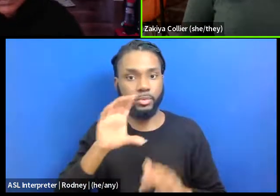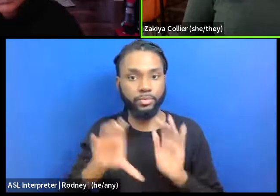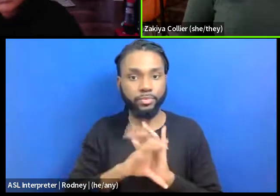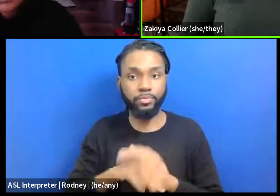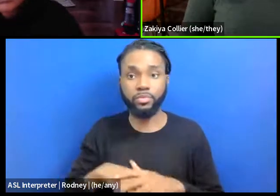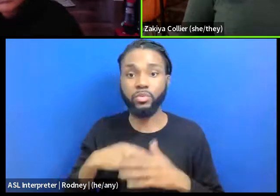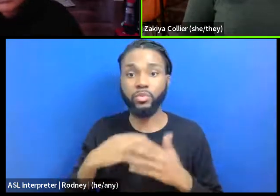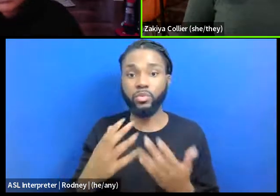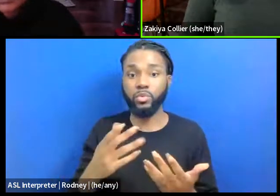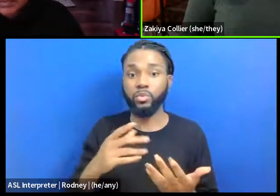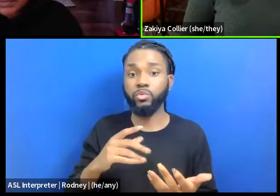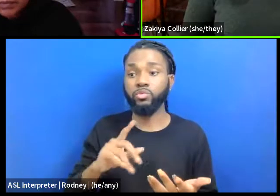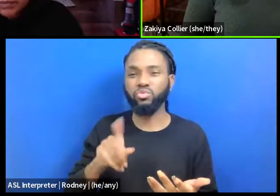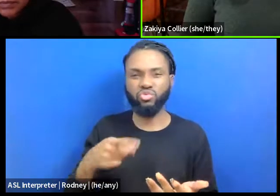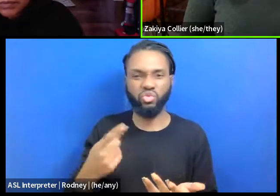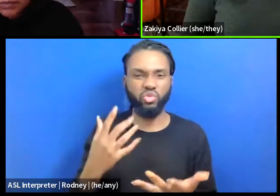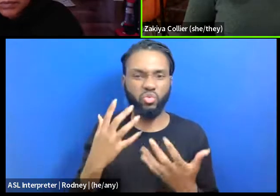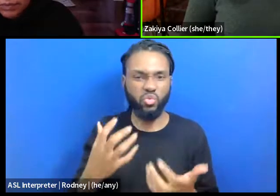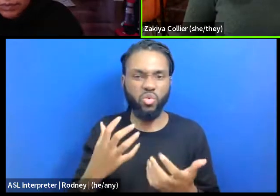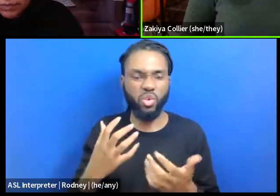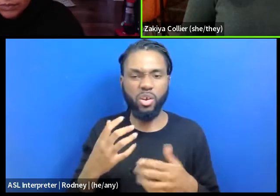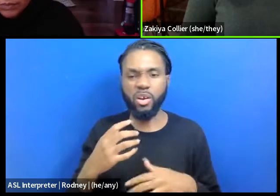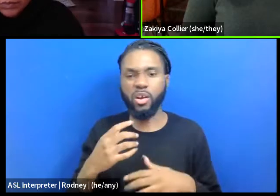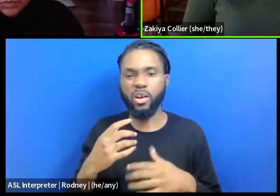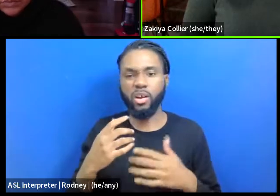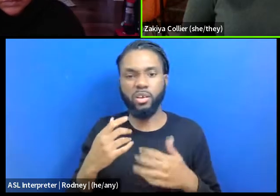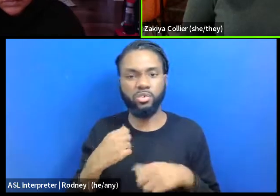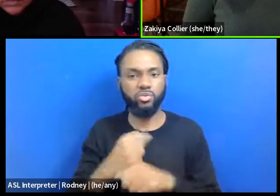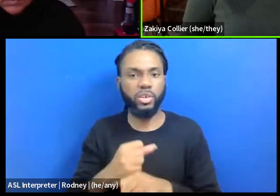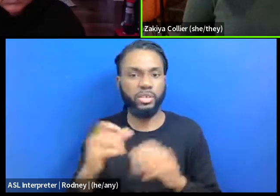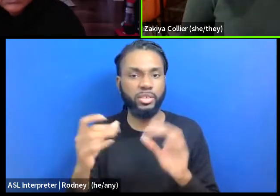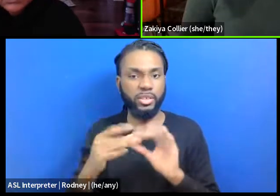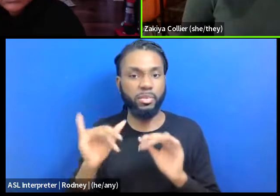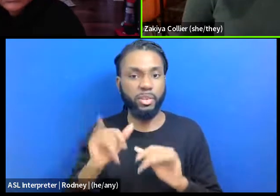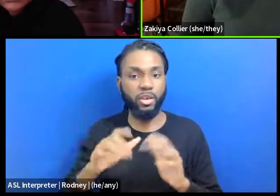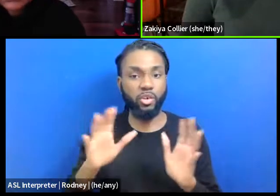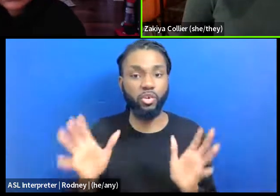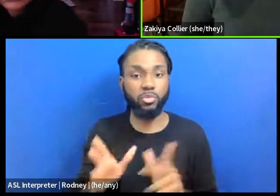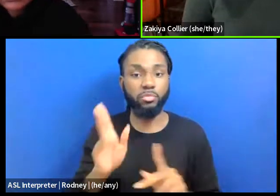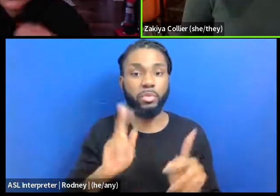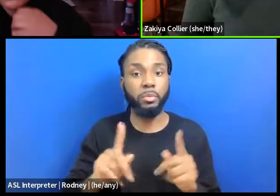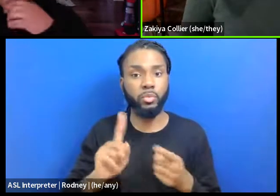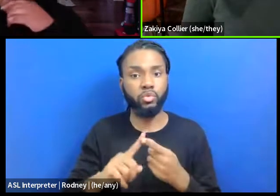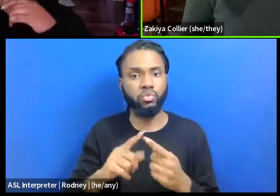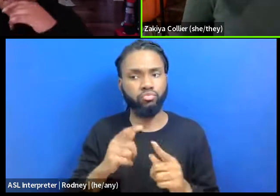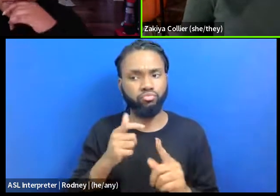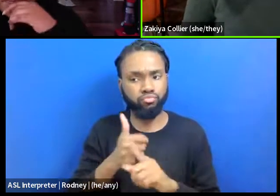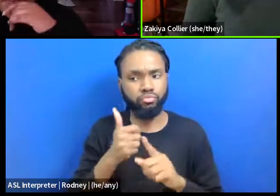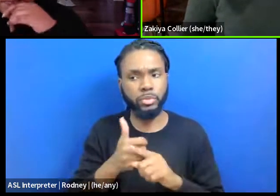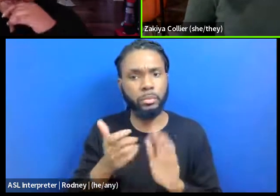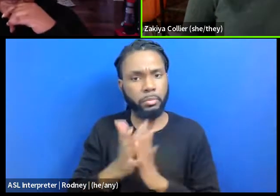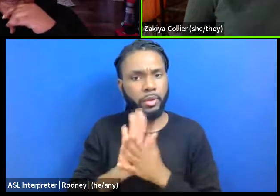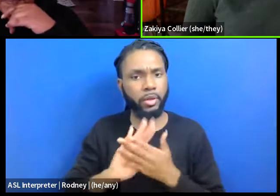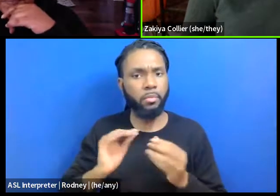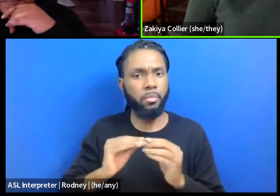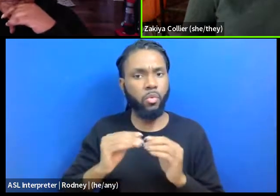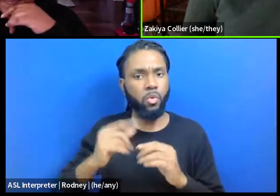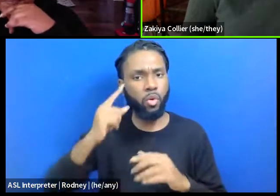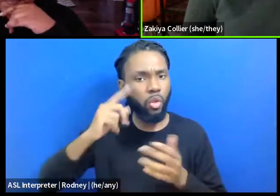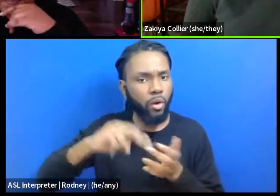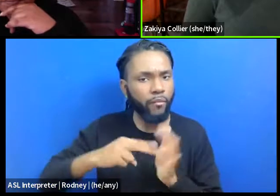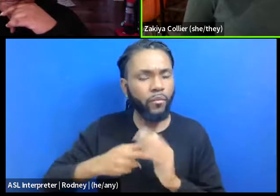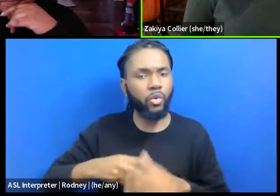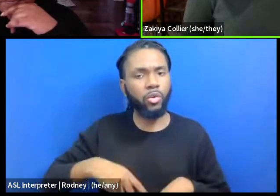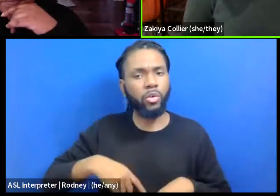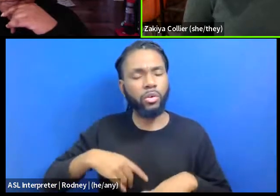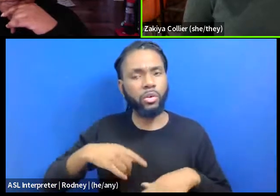just wanting to put out a statement that encouraged people to be more thoughtful and intentional and perhaps